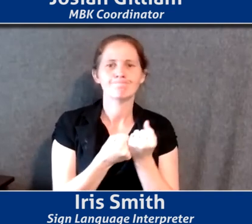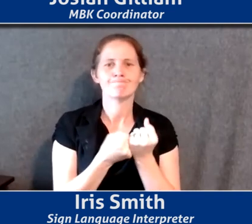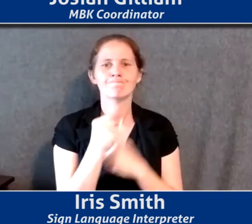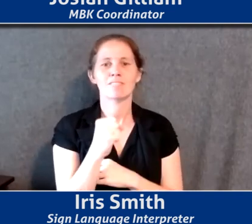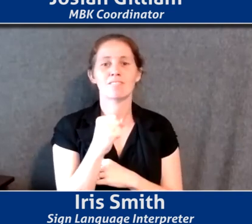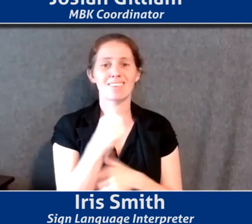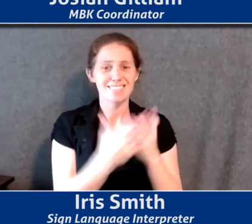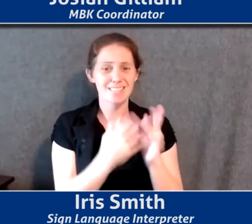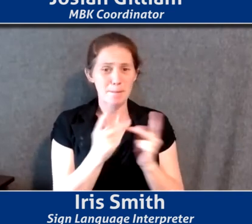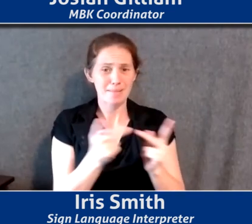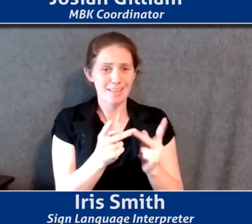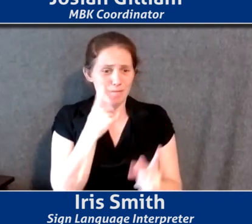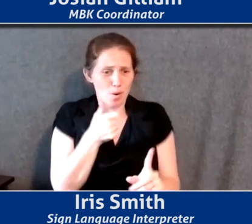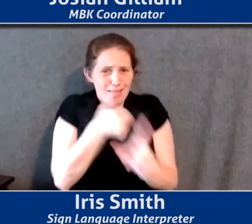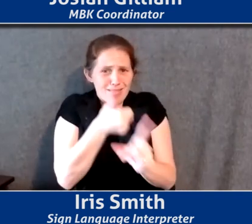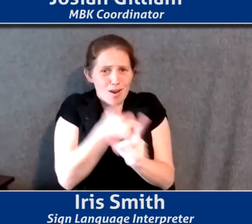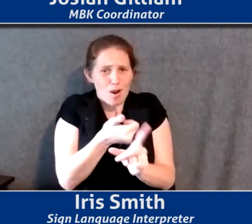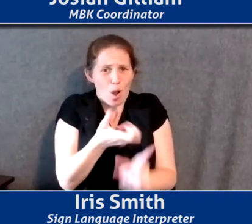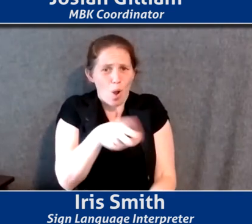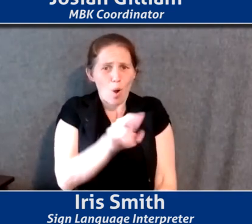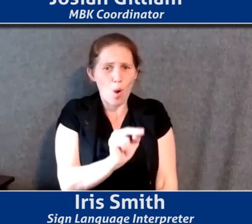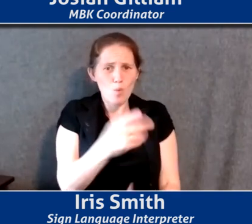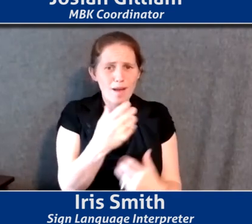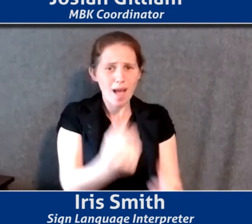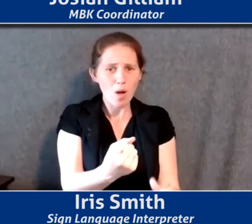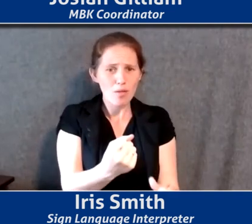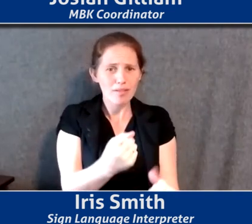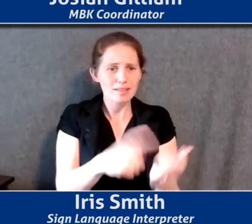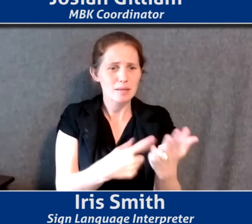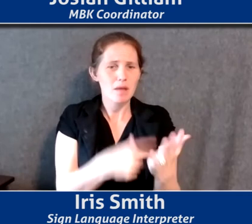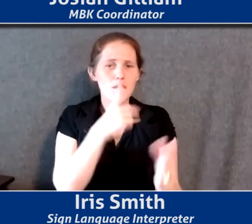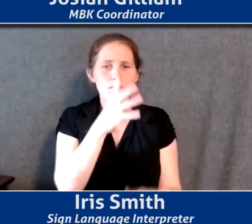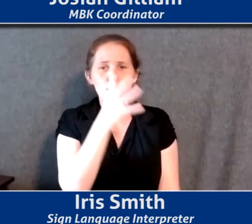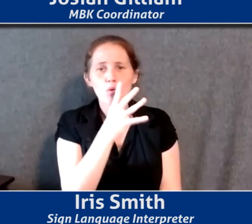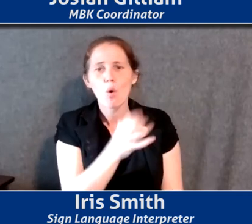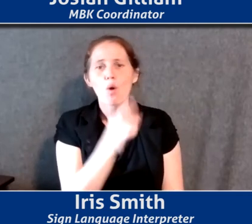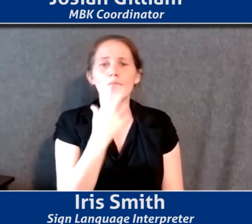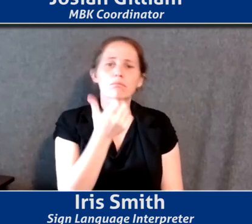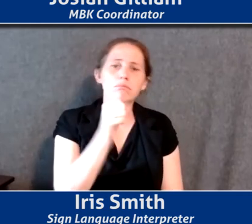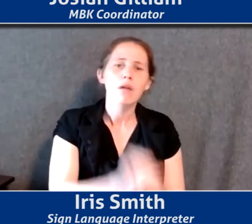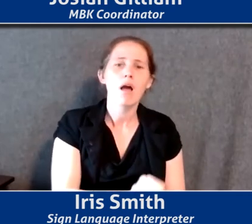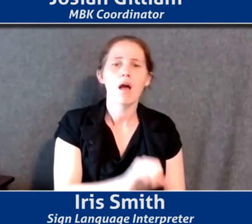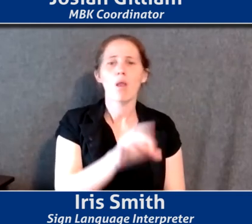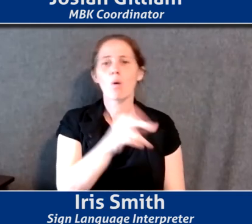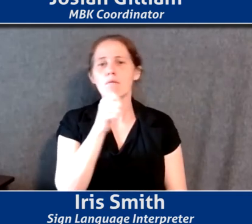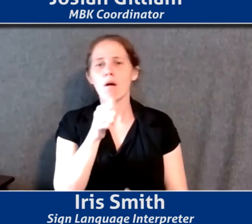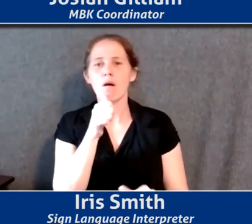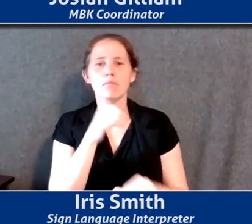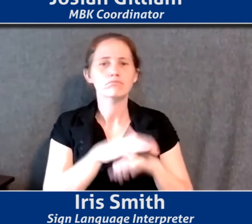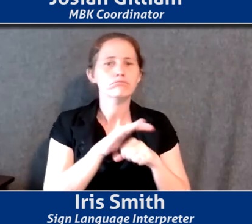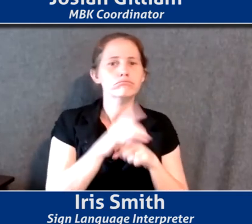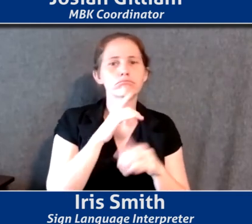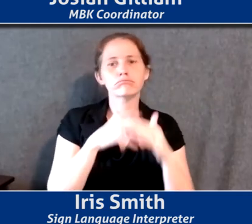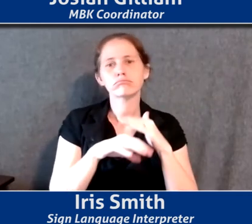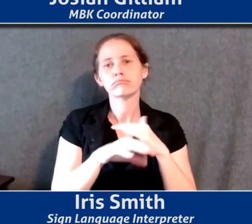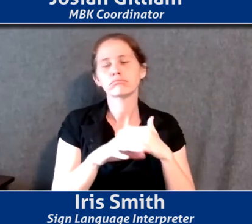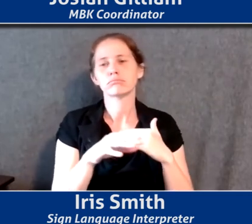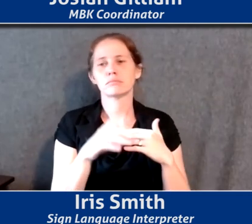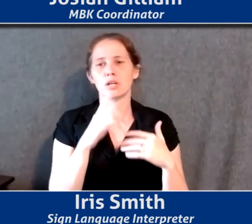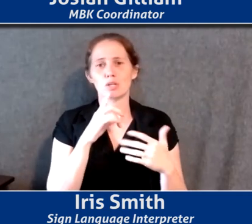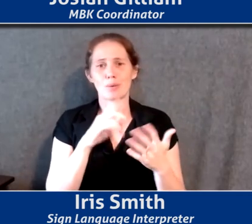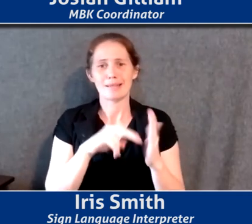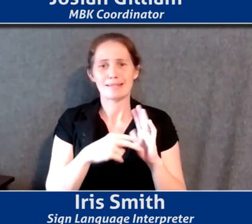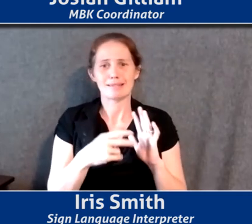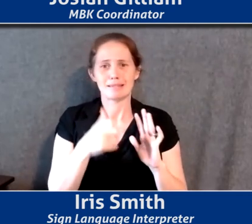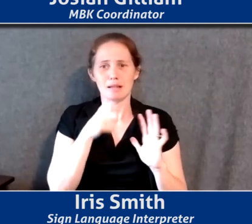literally your own health and feeling like you are not being taken seriously, or you're being outright denied, or you don't have access and all of these things where it stops being esoteric